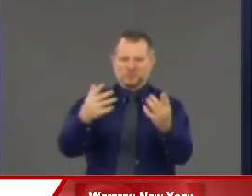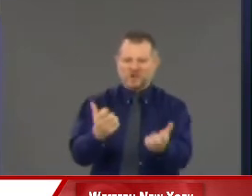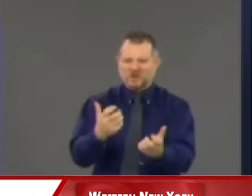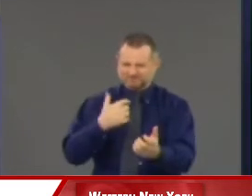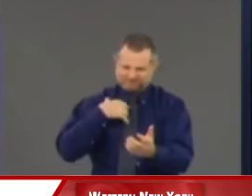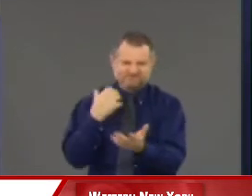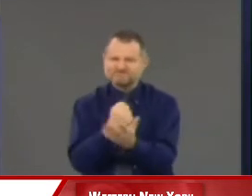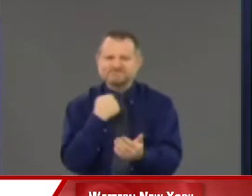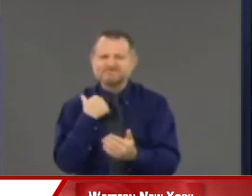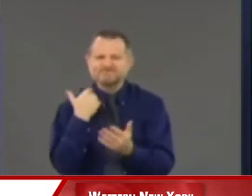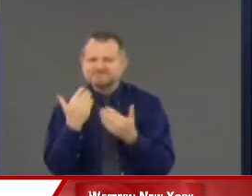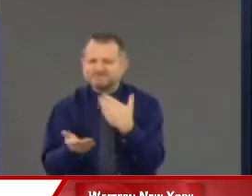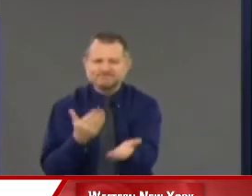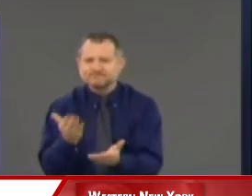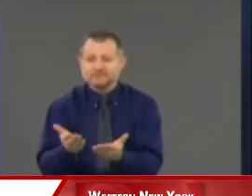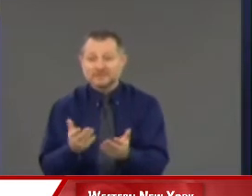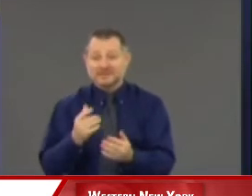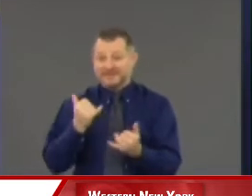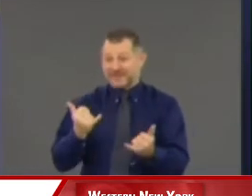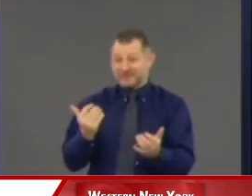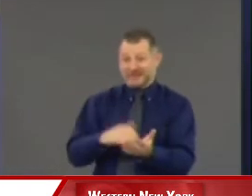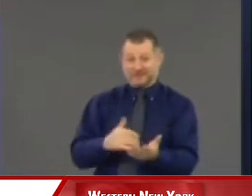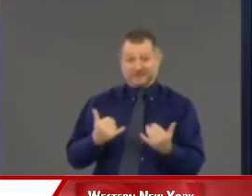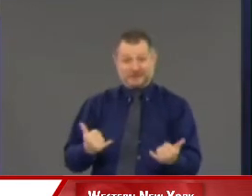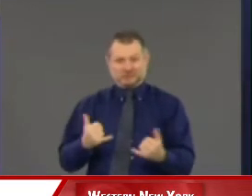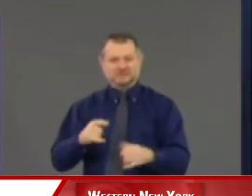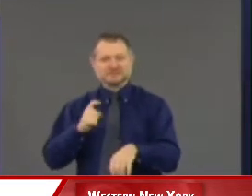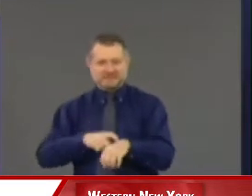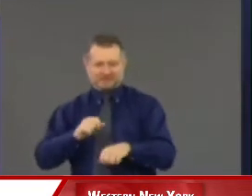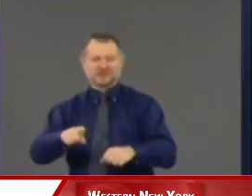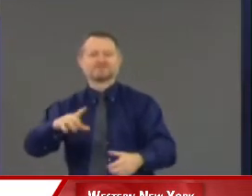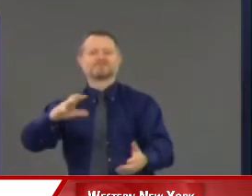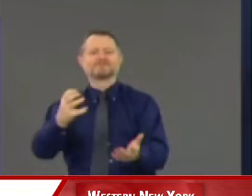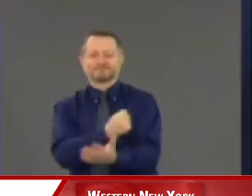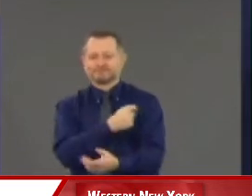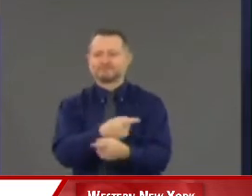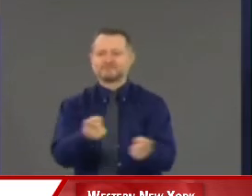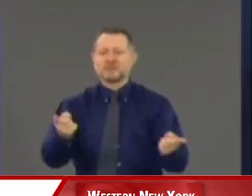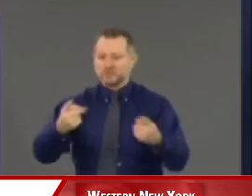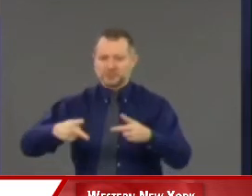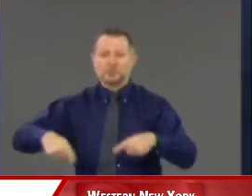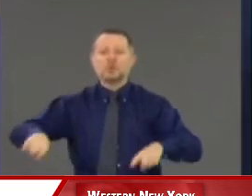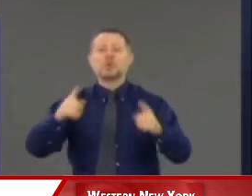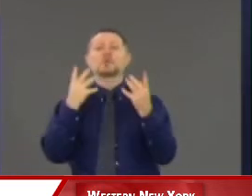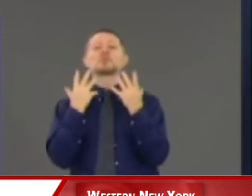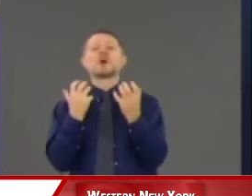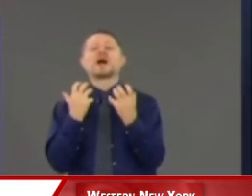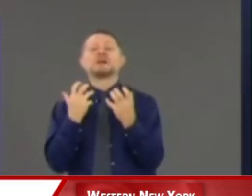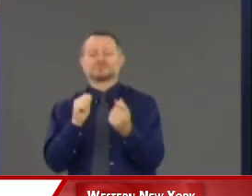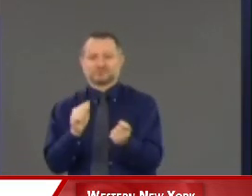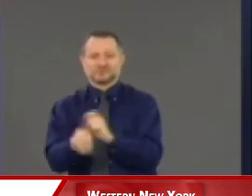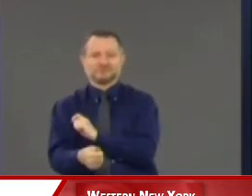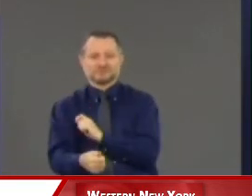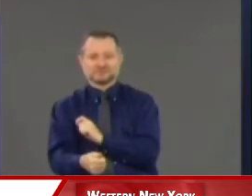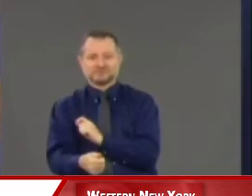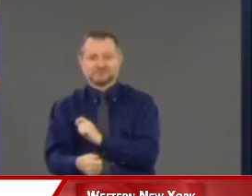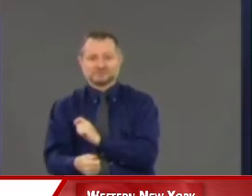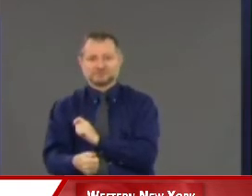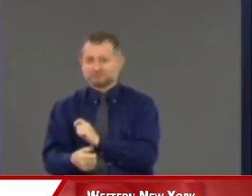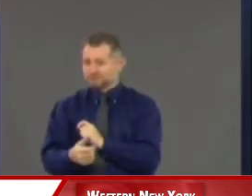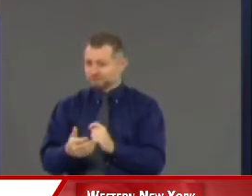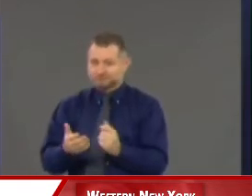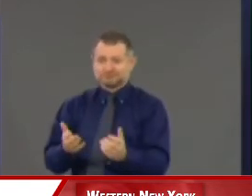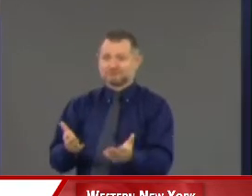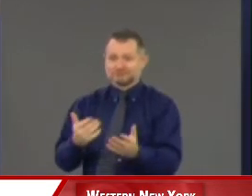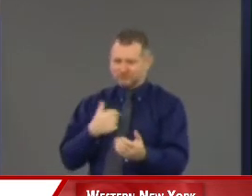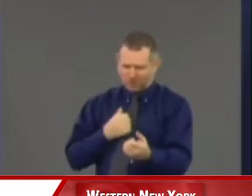moment here to use the power of the people to get things done. So I said from day one, I'm with